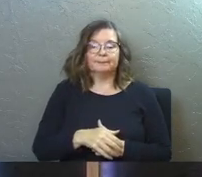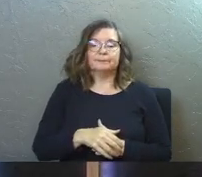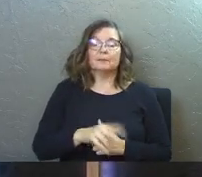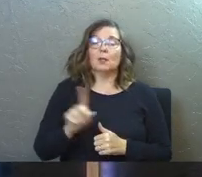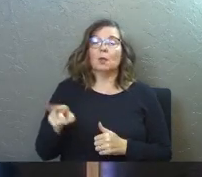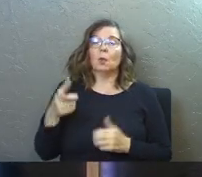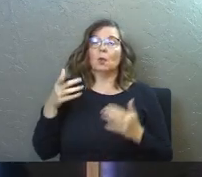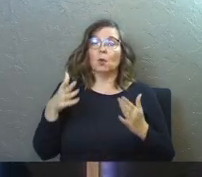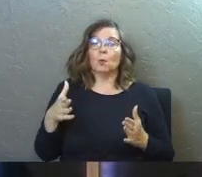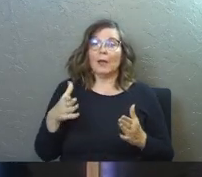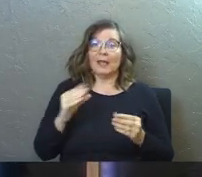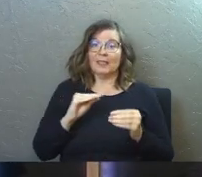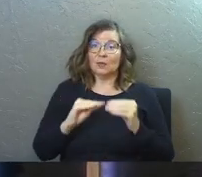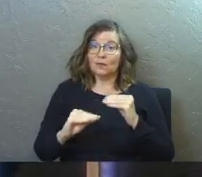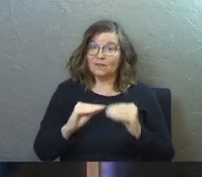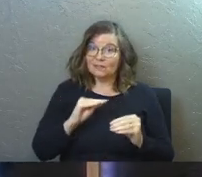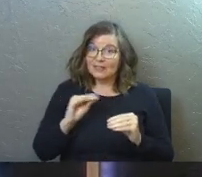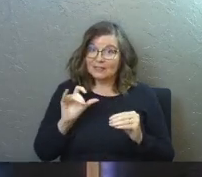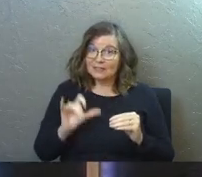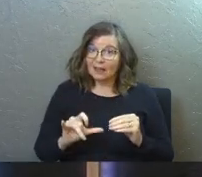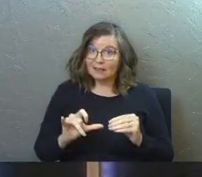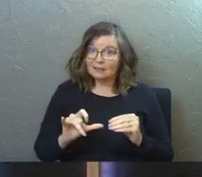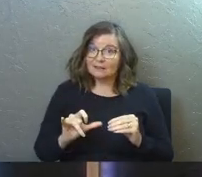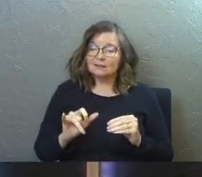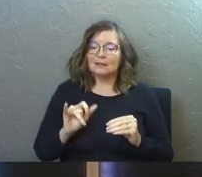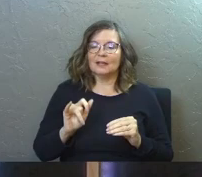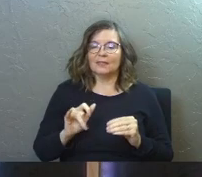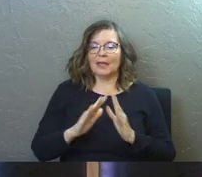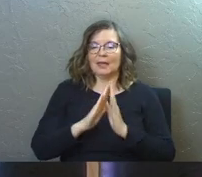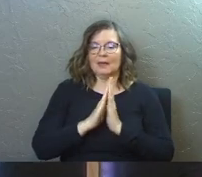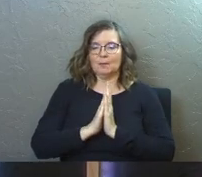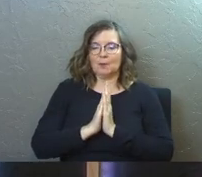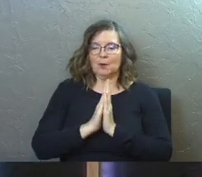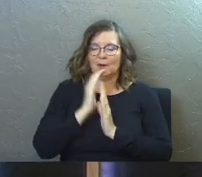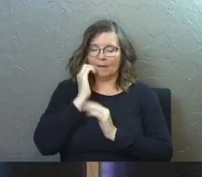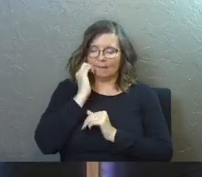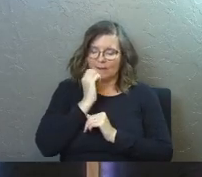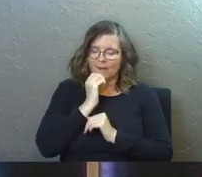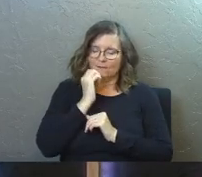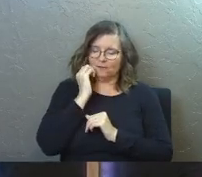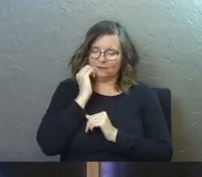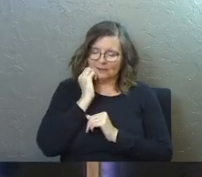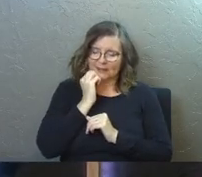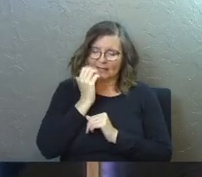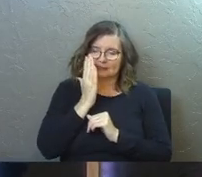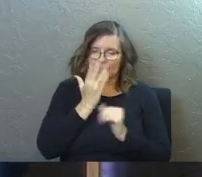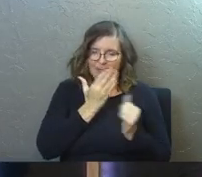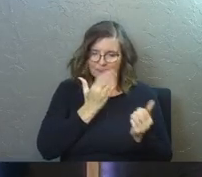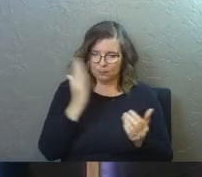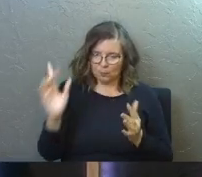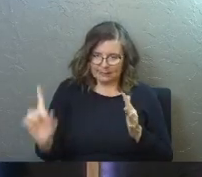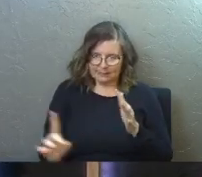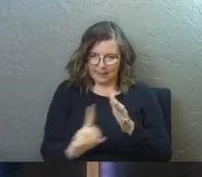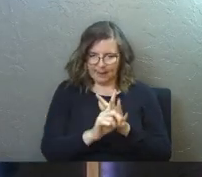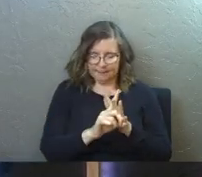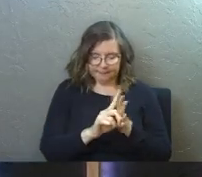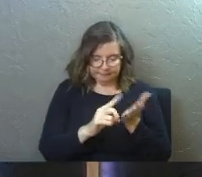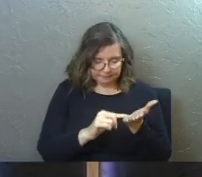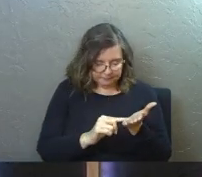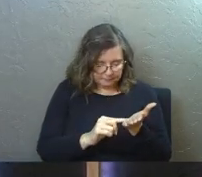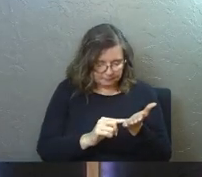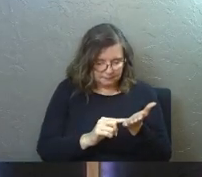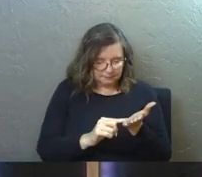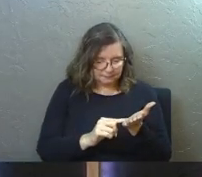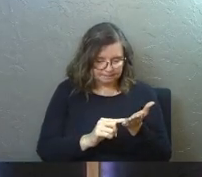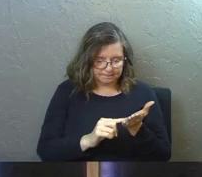And the only way you fix that is that in prayer, every single day, as God brings this thing up, you say, but